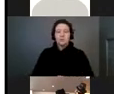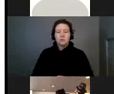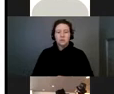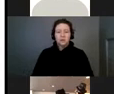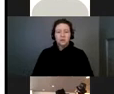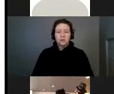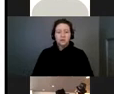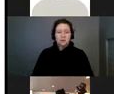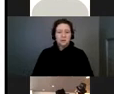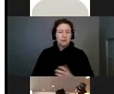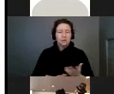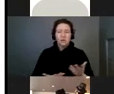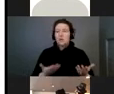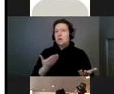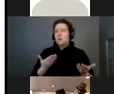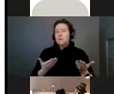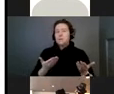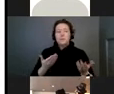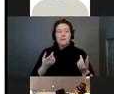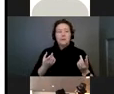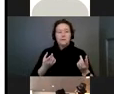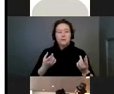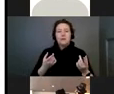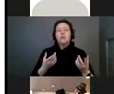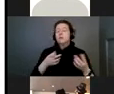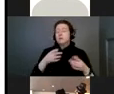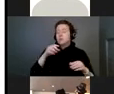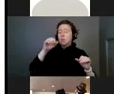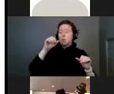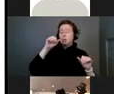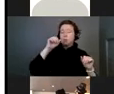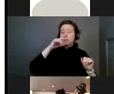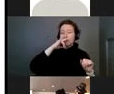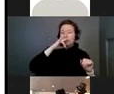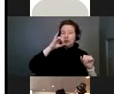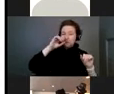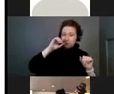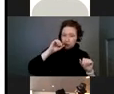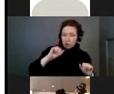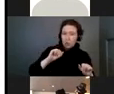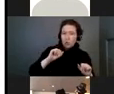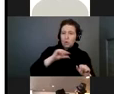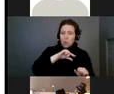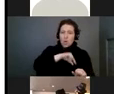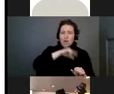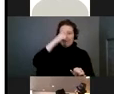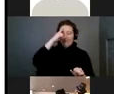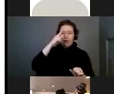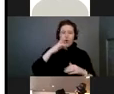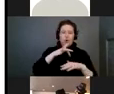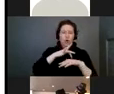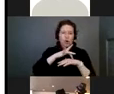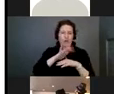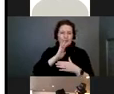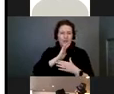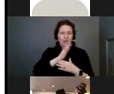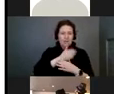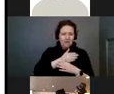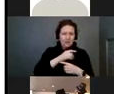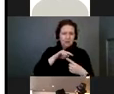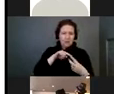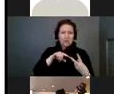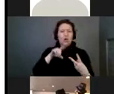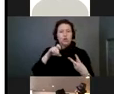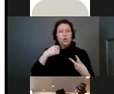These kiddos can also get early intervention. And then, they should also have frequent hearing and vision checks